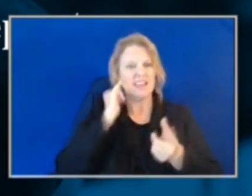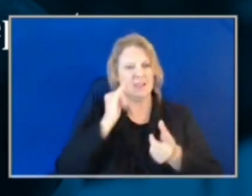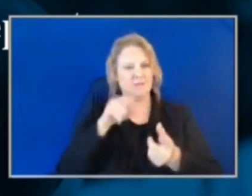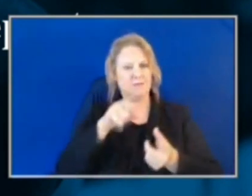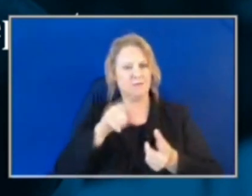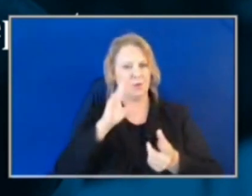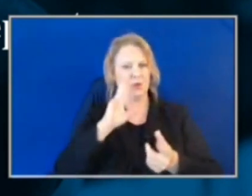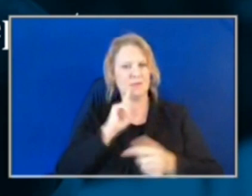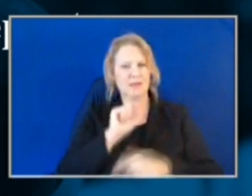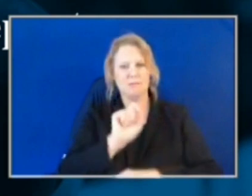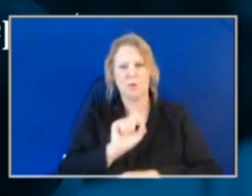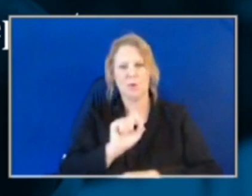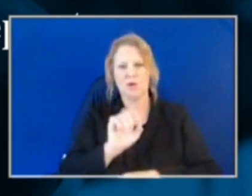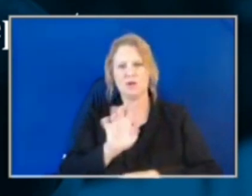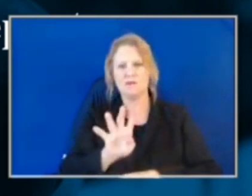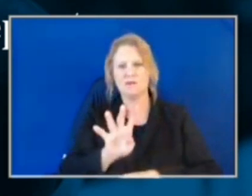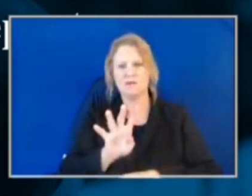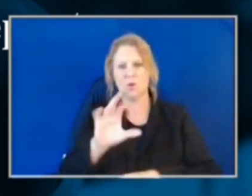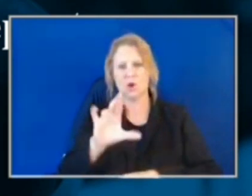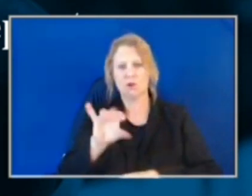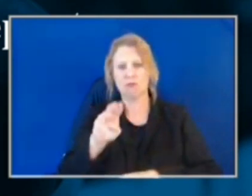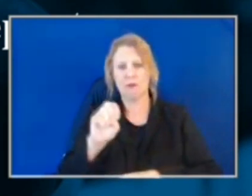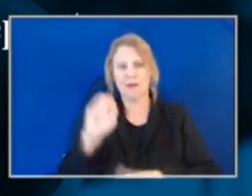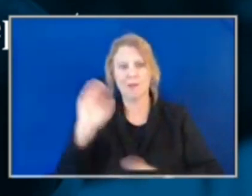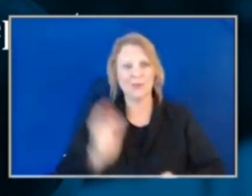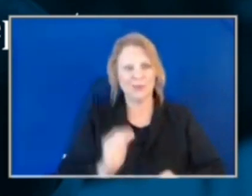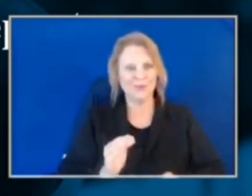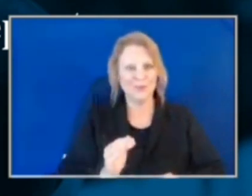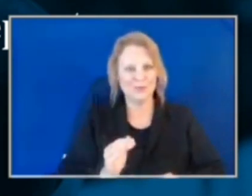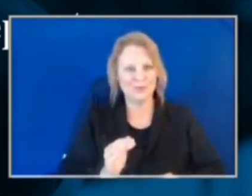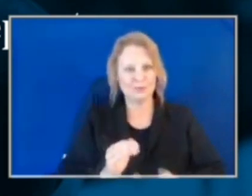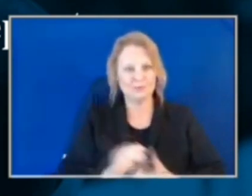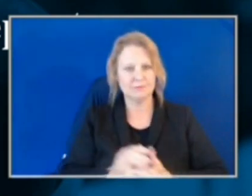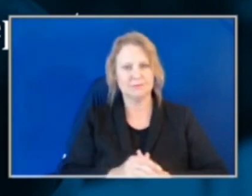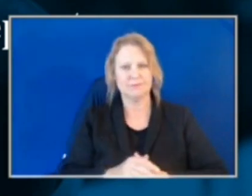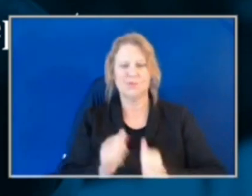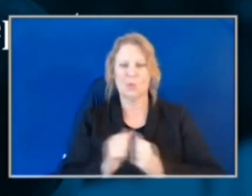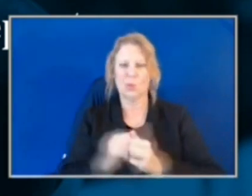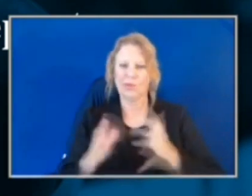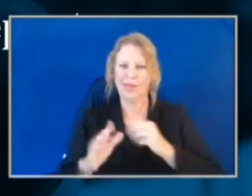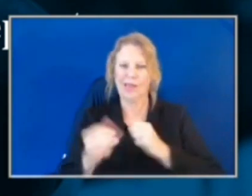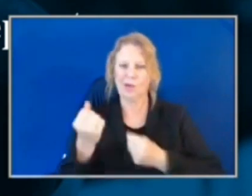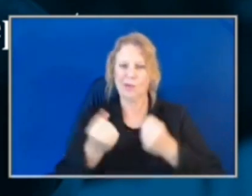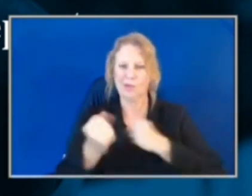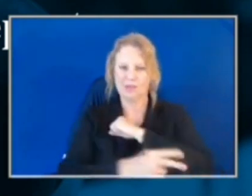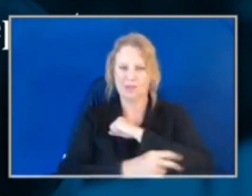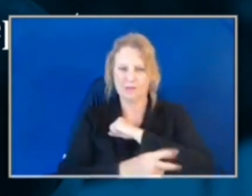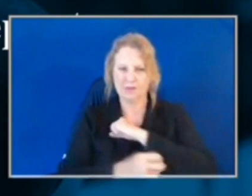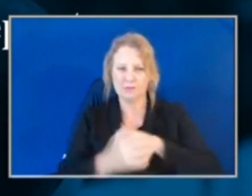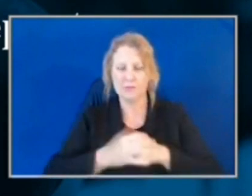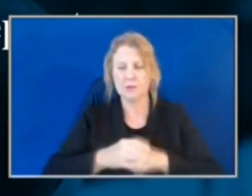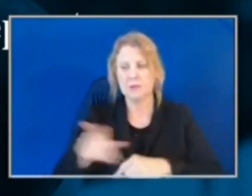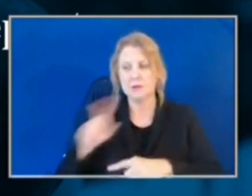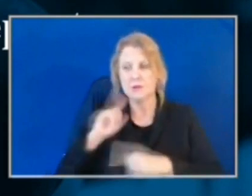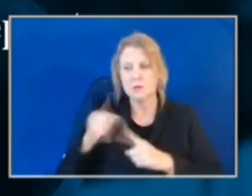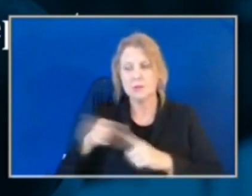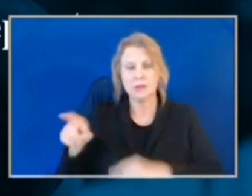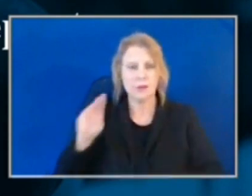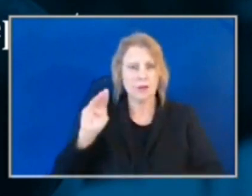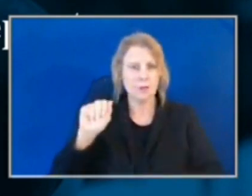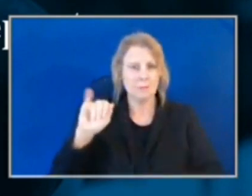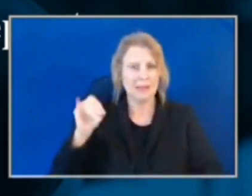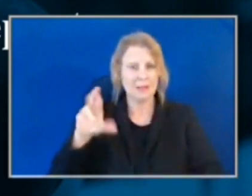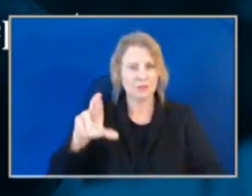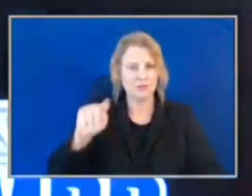0.4 percent reduction. In a few minutes, you're going to hear Major Thomas, and he's going to talk specifically about our auto thefts